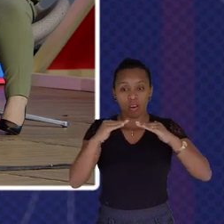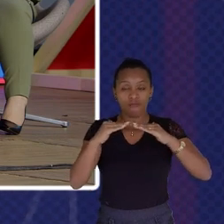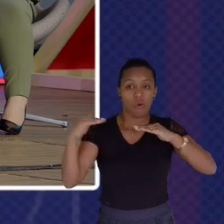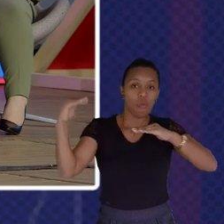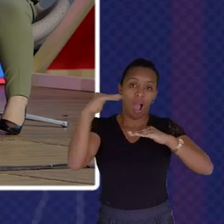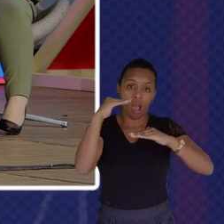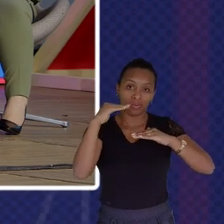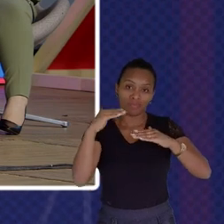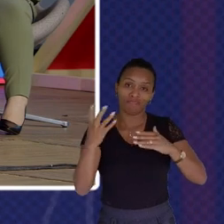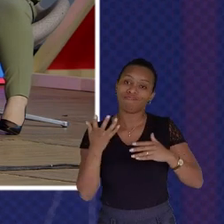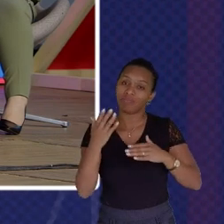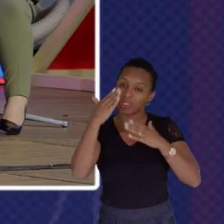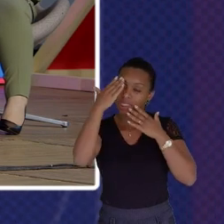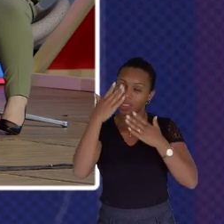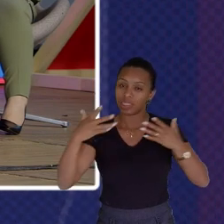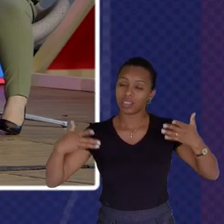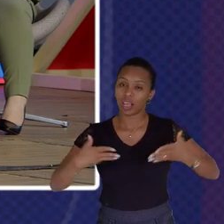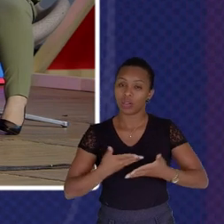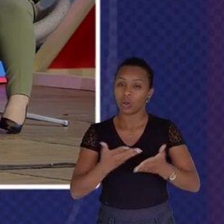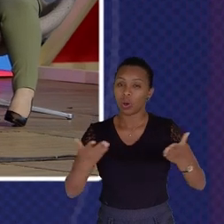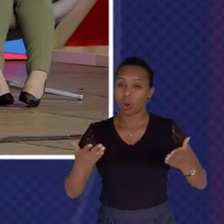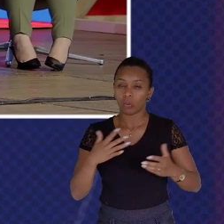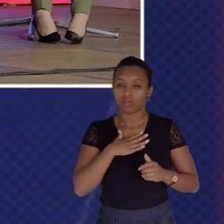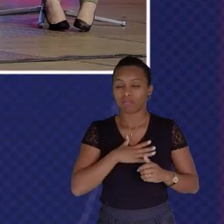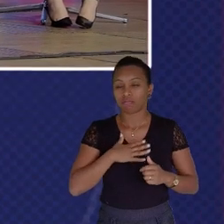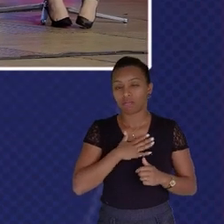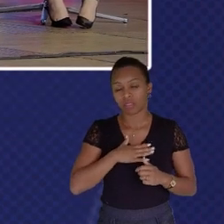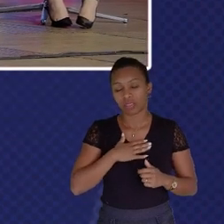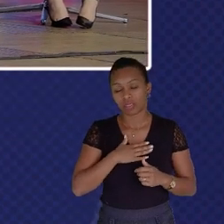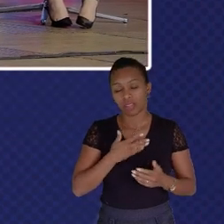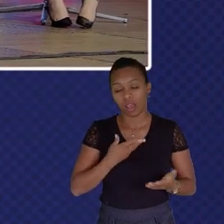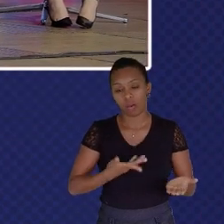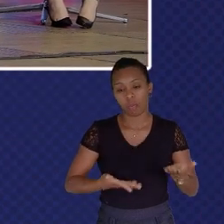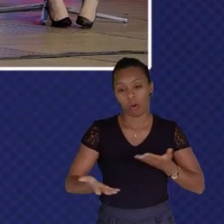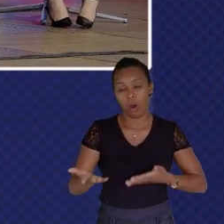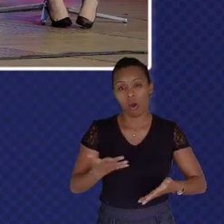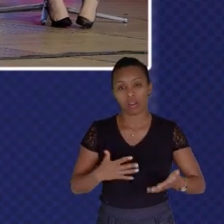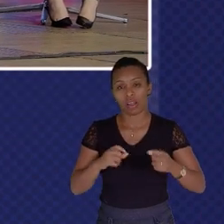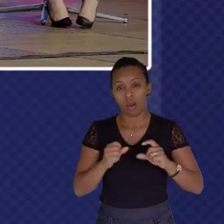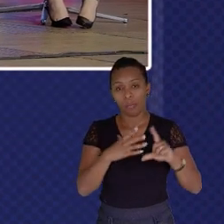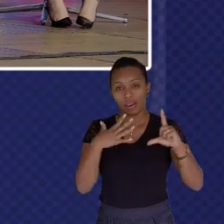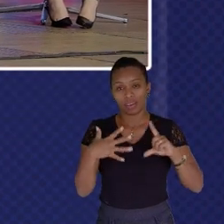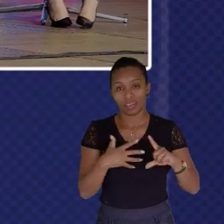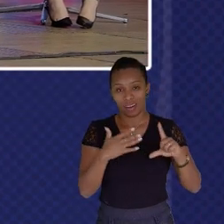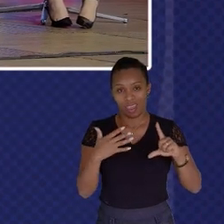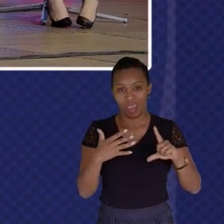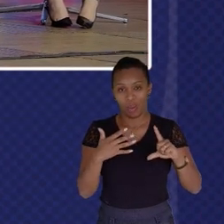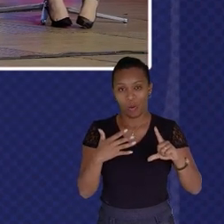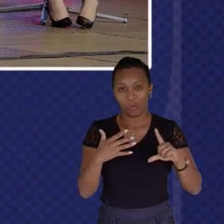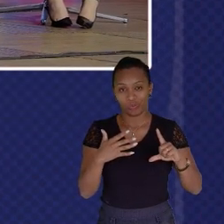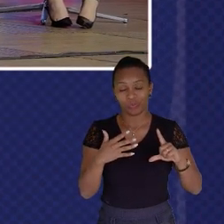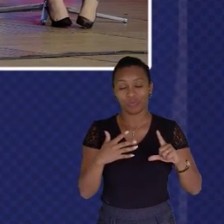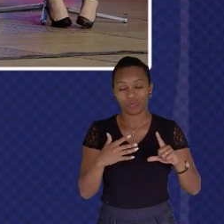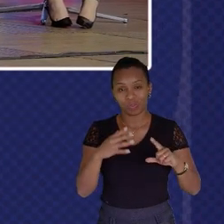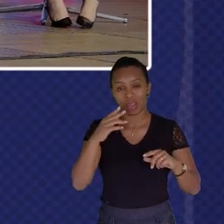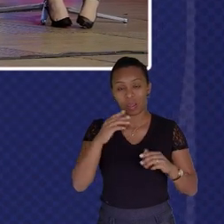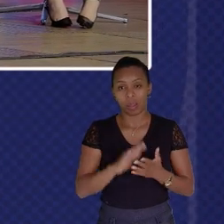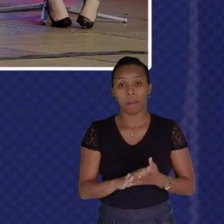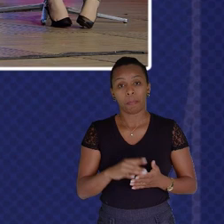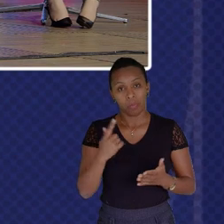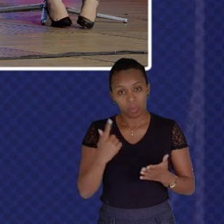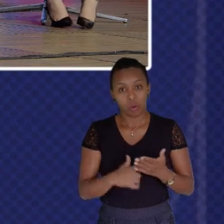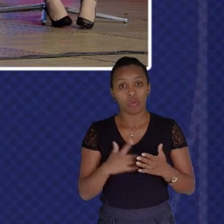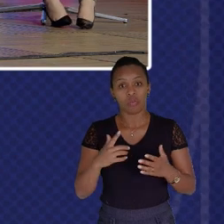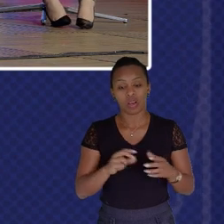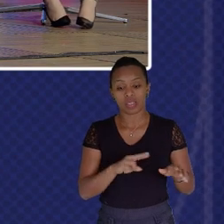I Want To Say What A Great Pleasure It Is To Moderate This Panel I Think This Panel Proves That Innovation Week Has Touched The